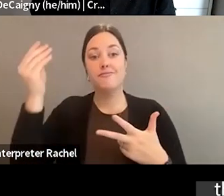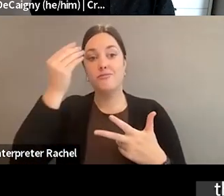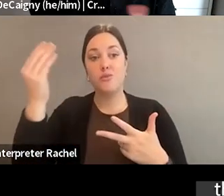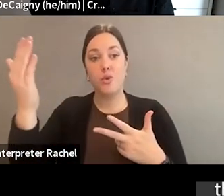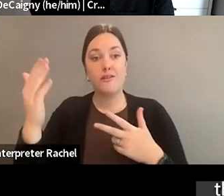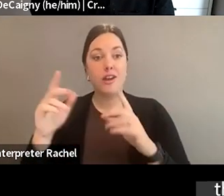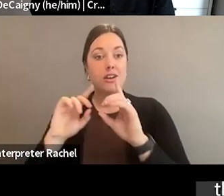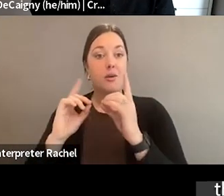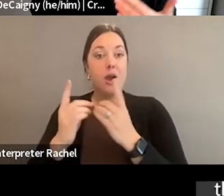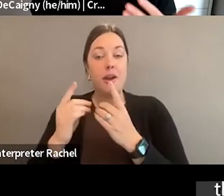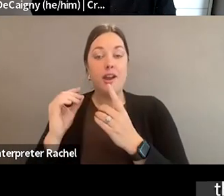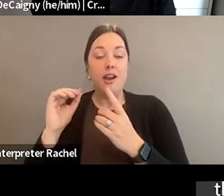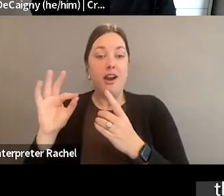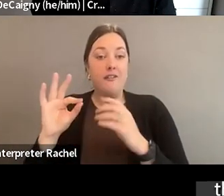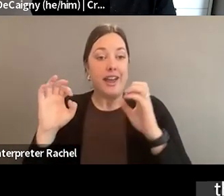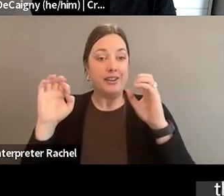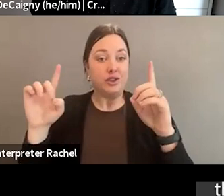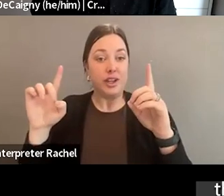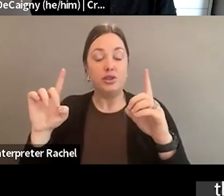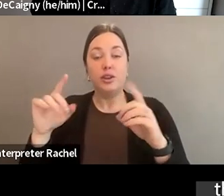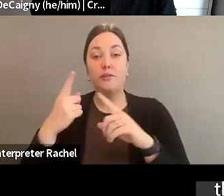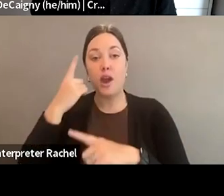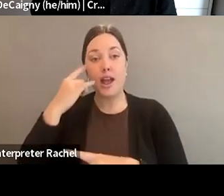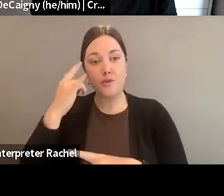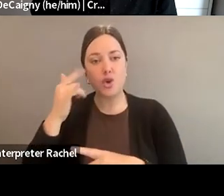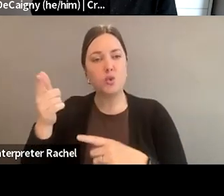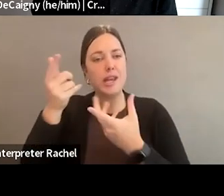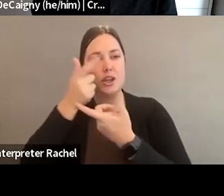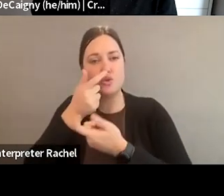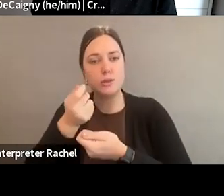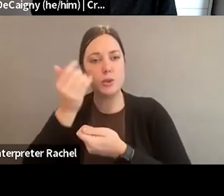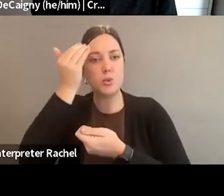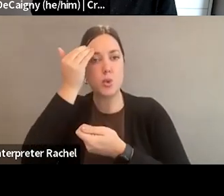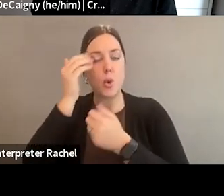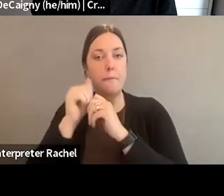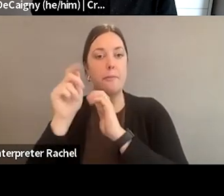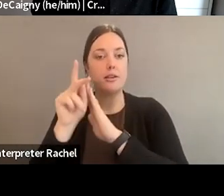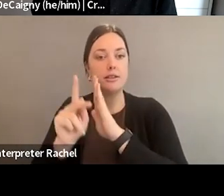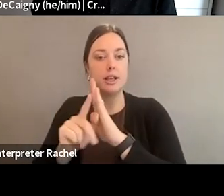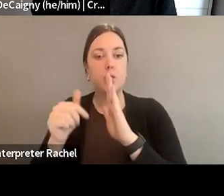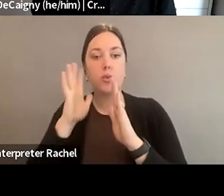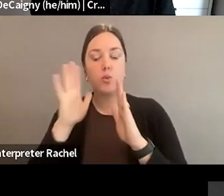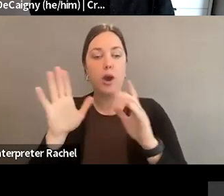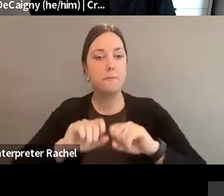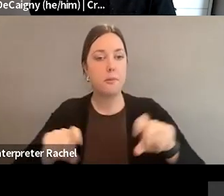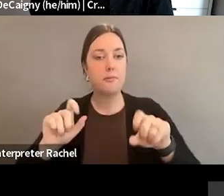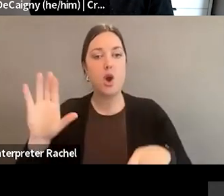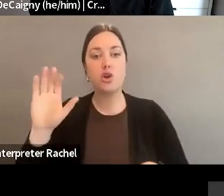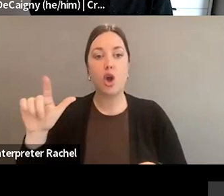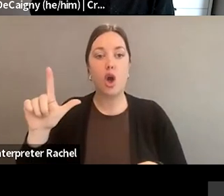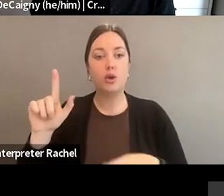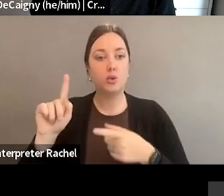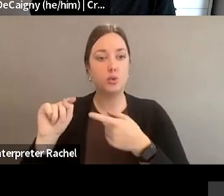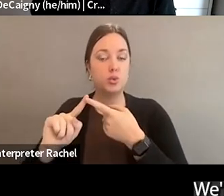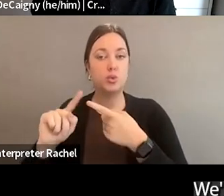that you're interested in learning about how the policy moves forward. And we'll be putting out calls to action through our network. So if people want to